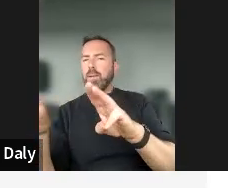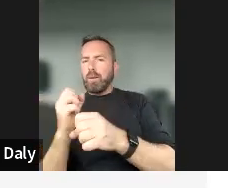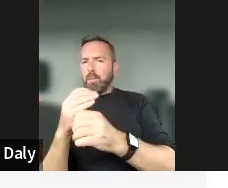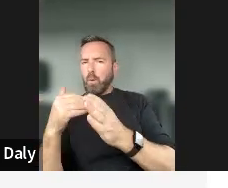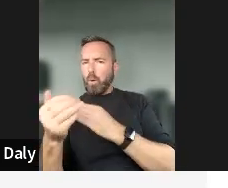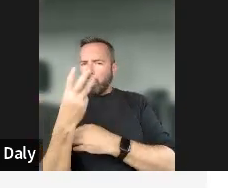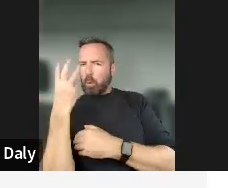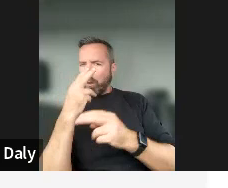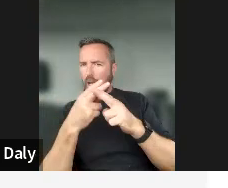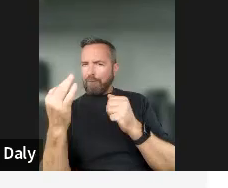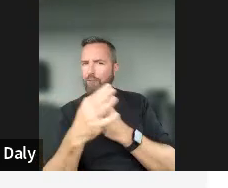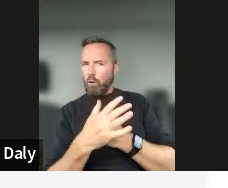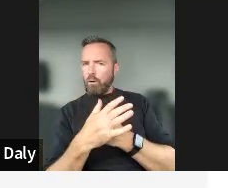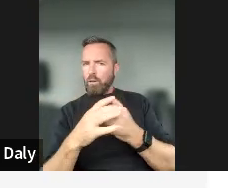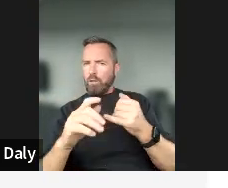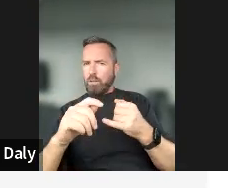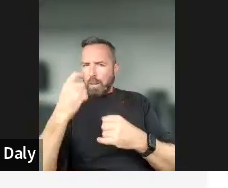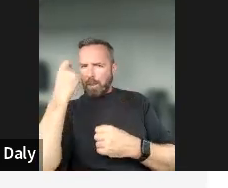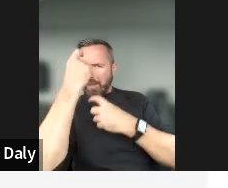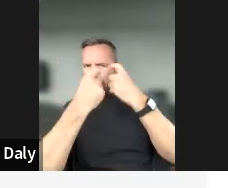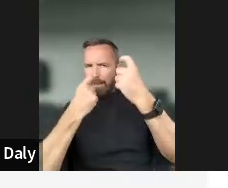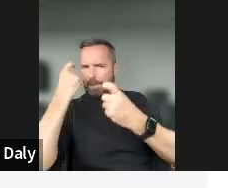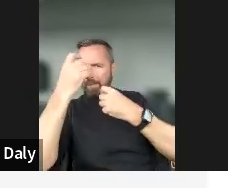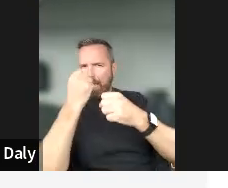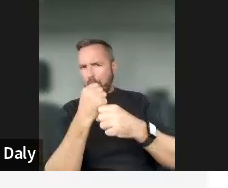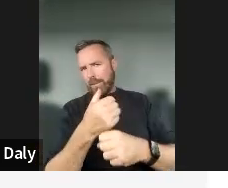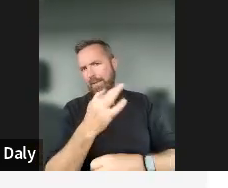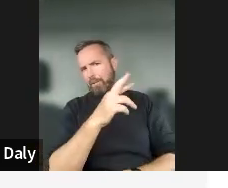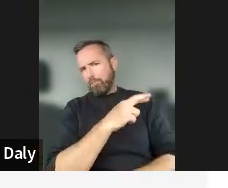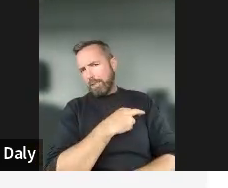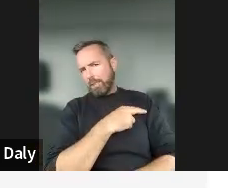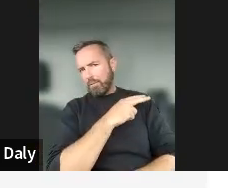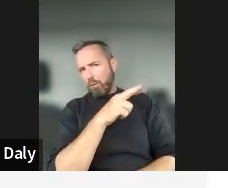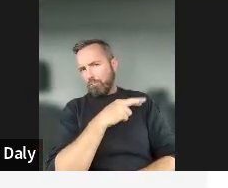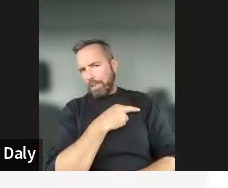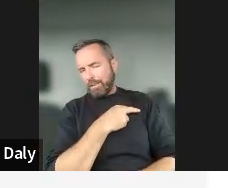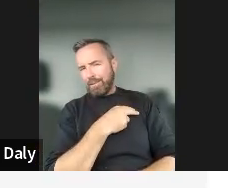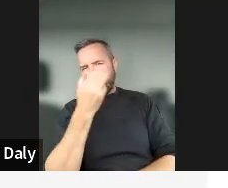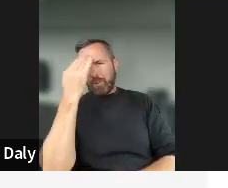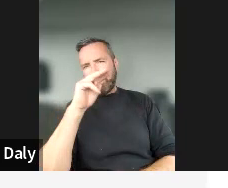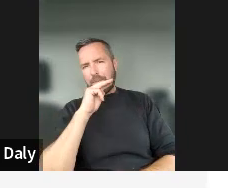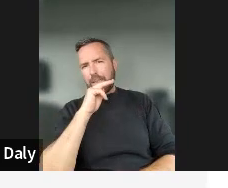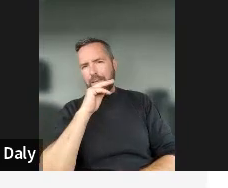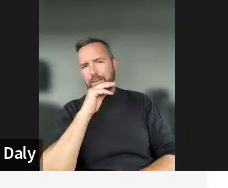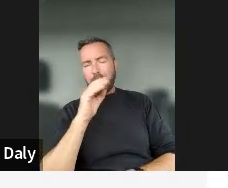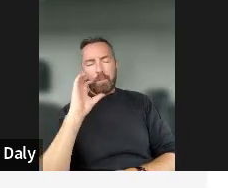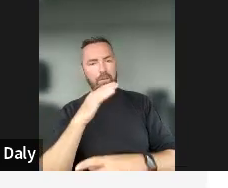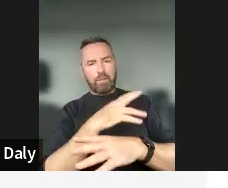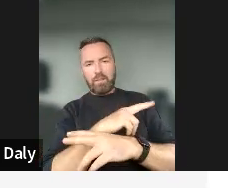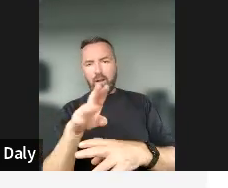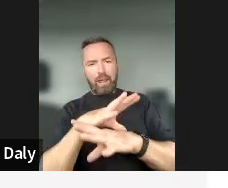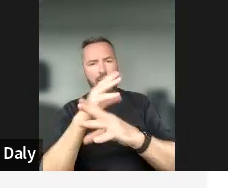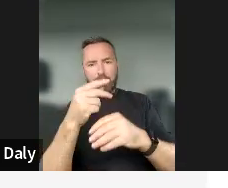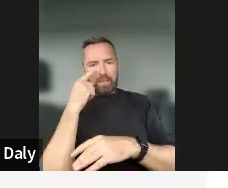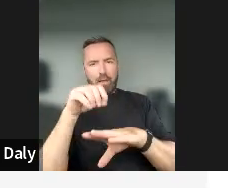really stimulating critical thinking of people, understanding that not everything that you see online is true to check your